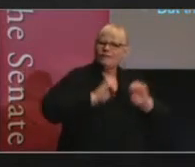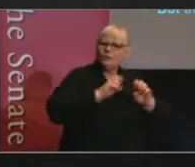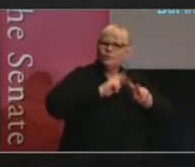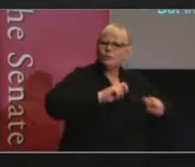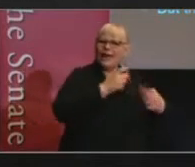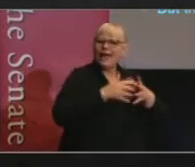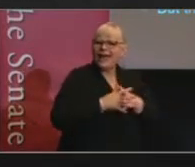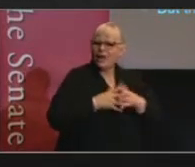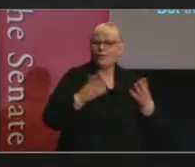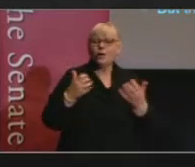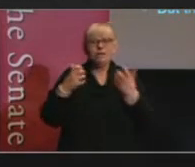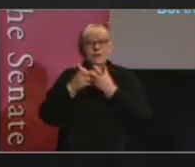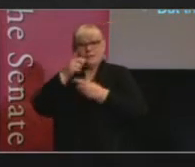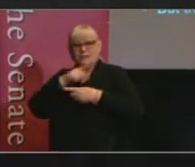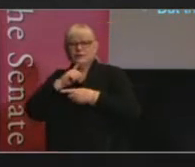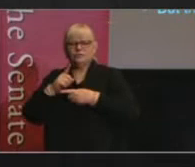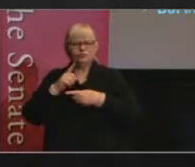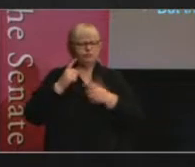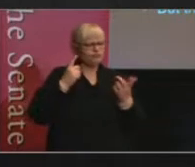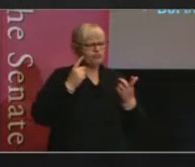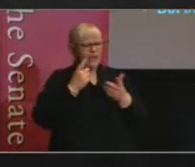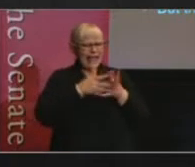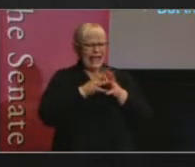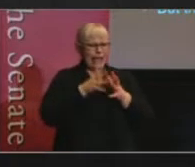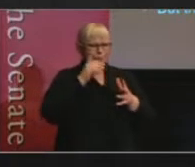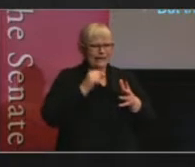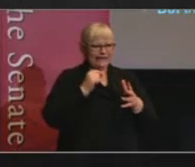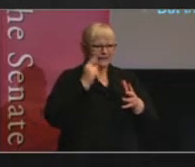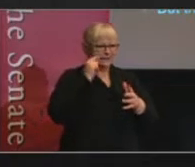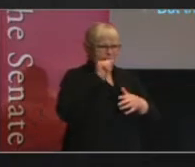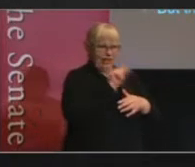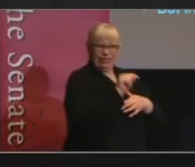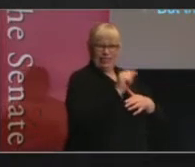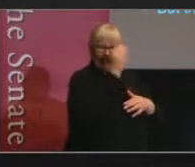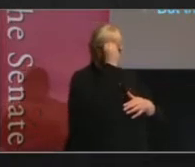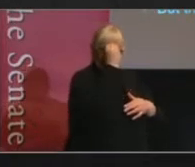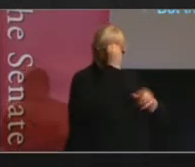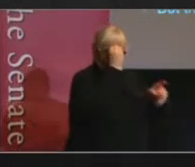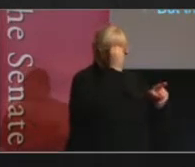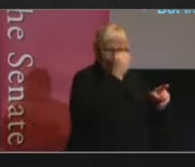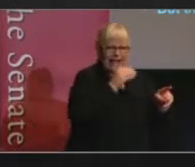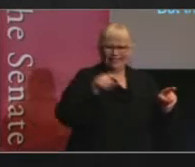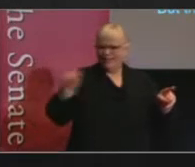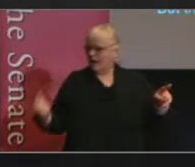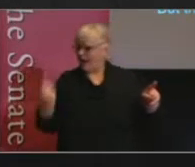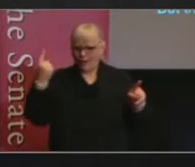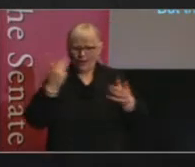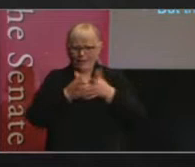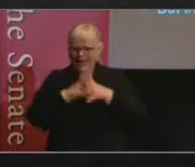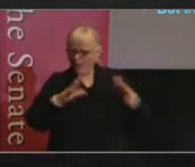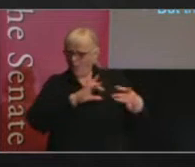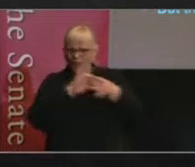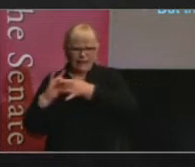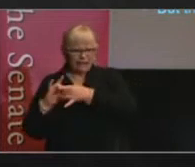trying to kind of draw a causal link between something that happens in a bit of parliament with an outcome over here, it's just inherently